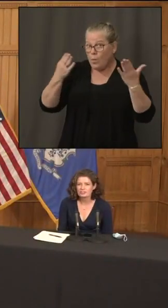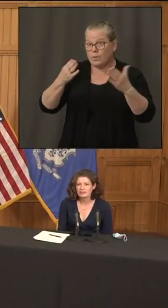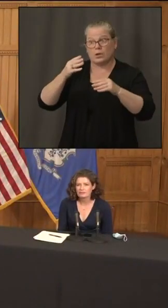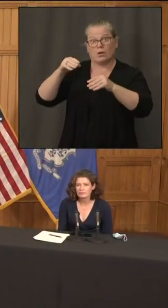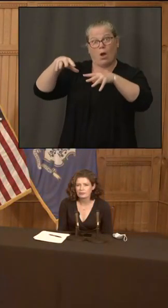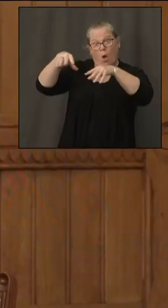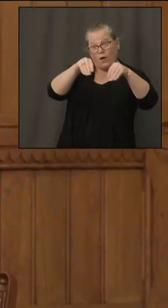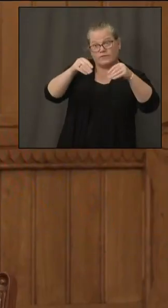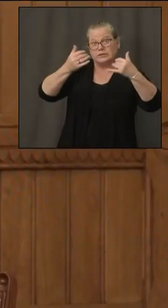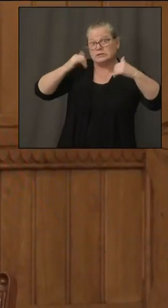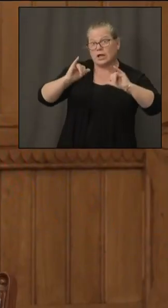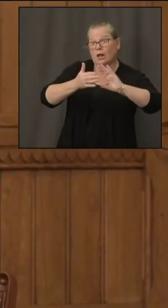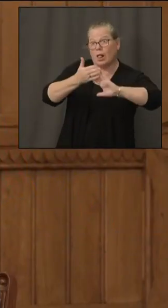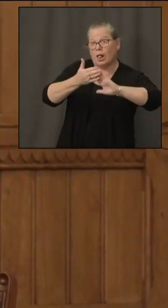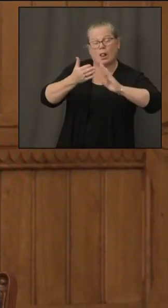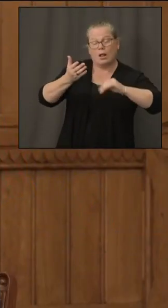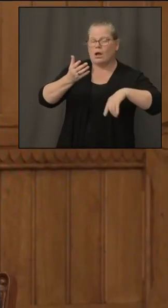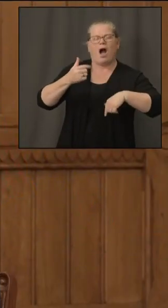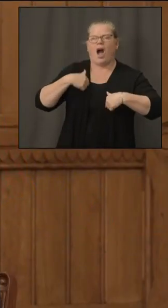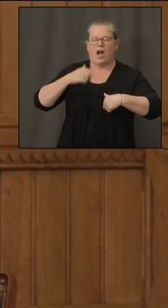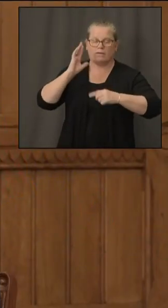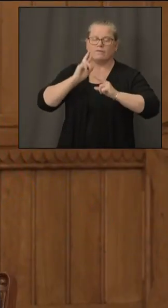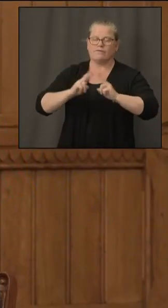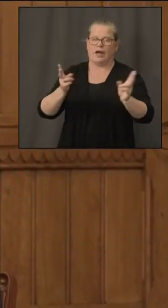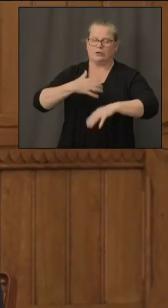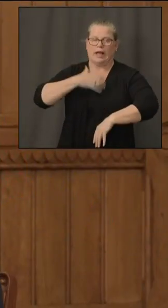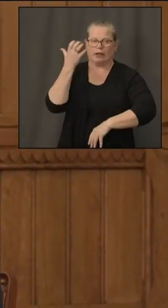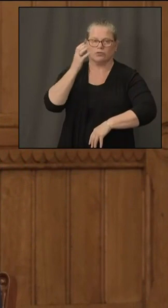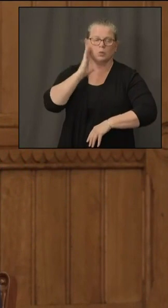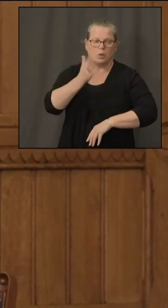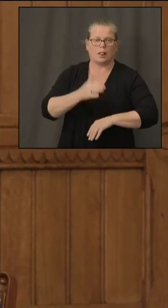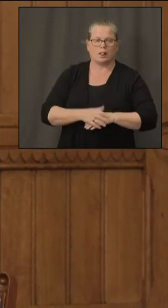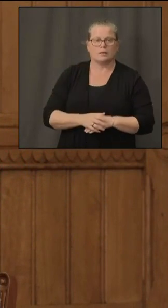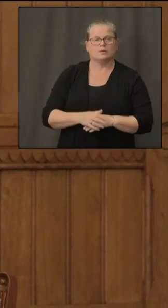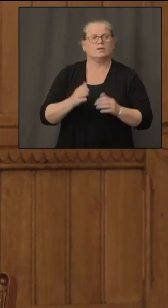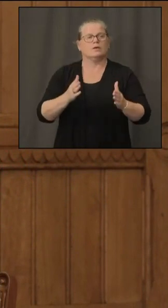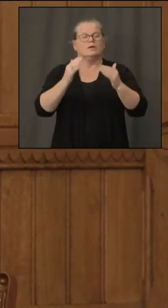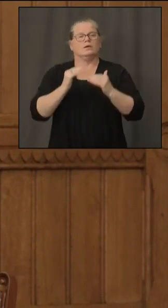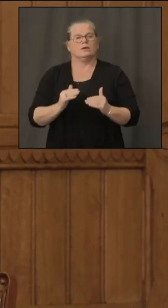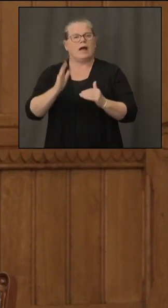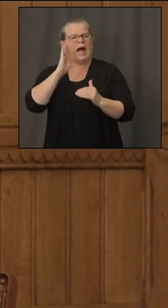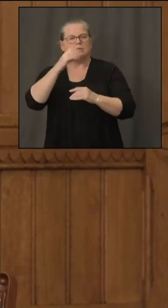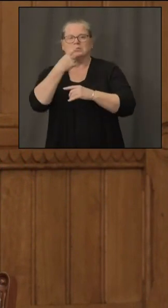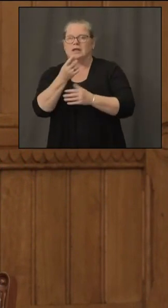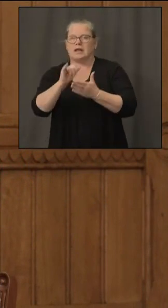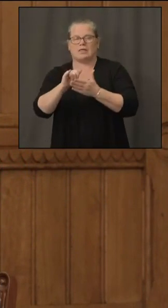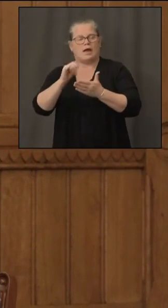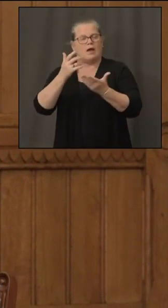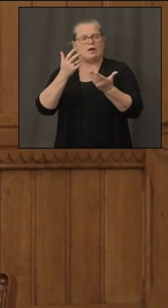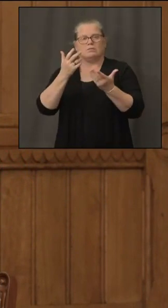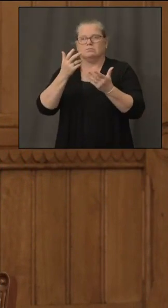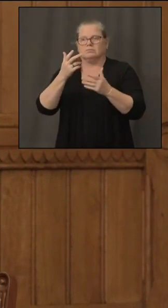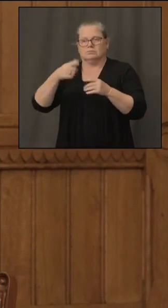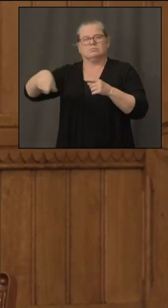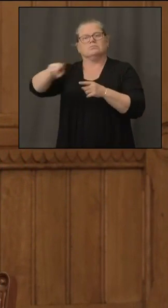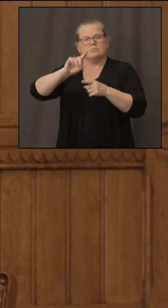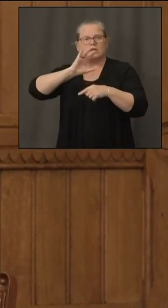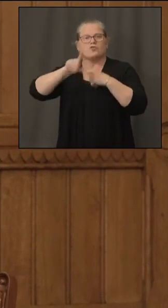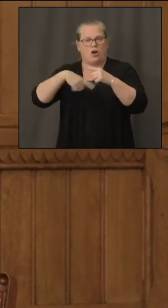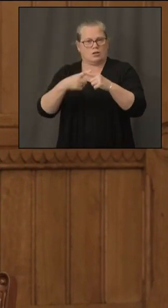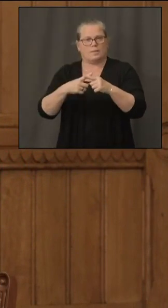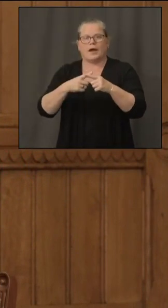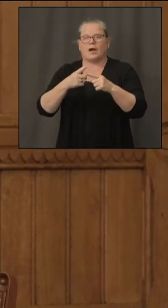chairman gillette from pura convened a task force today of the utilities and all related agencies the secretary of state's office